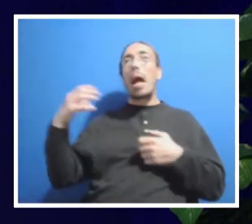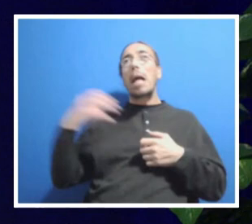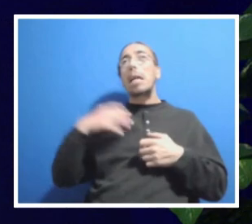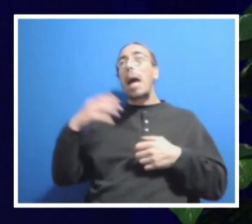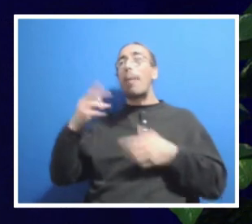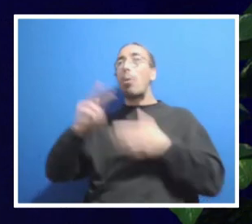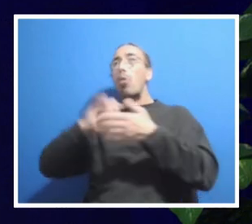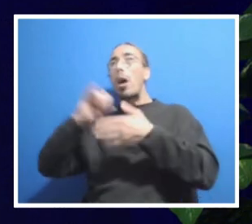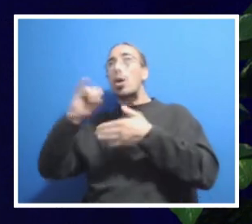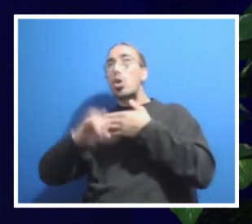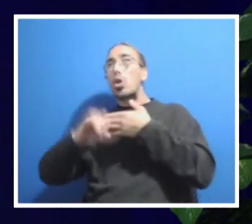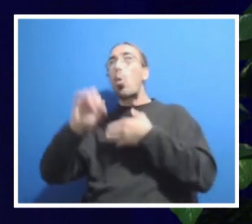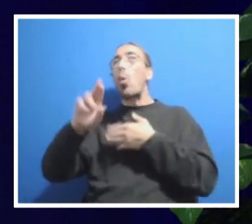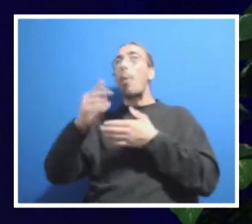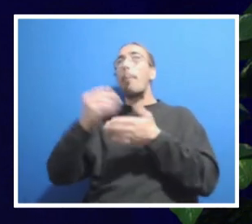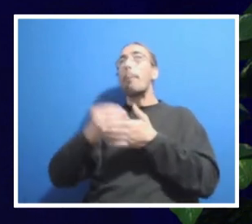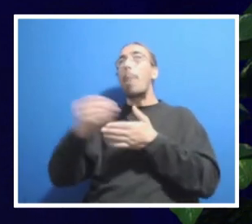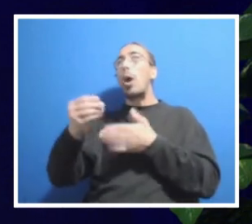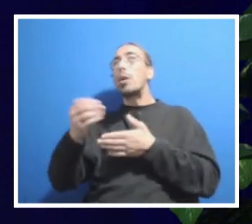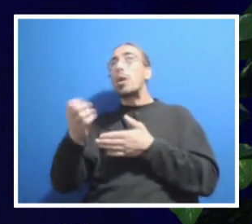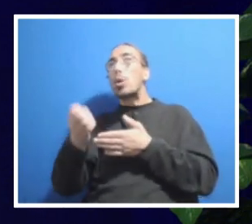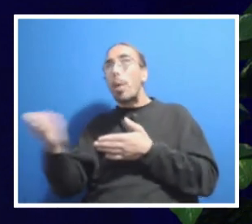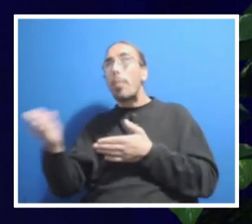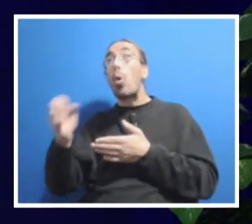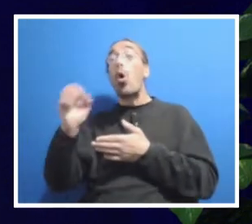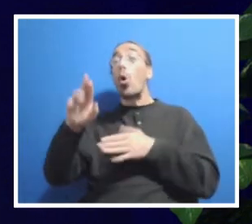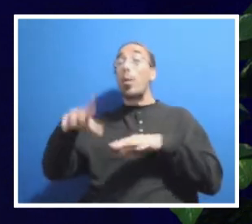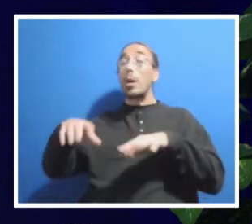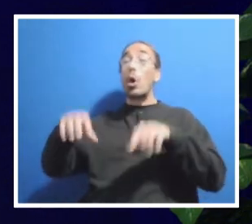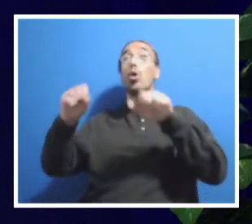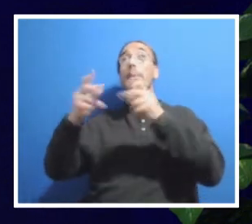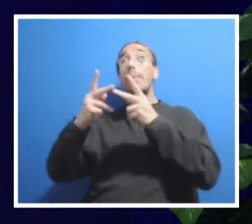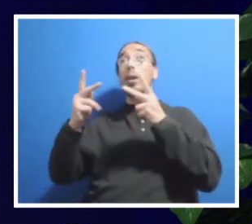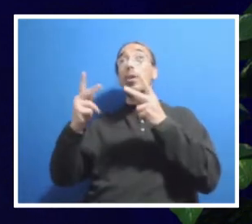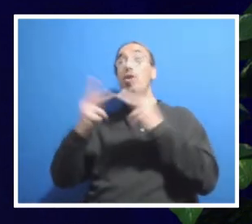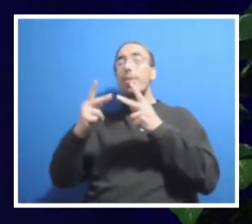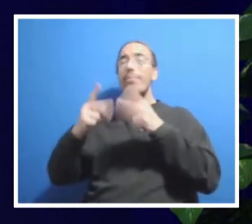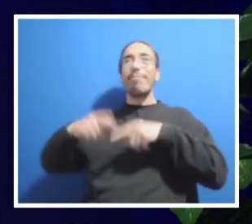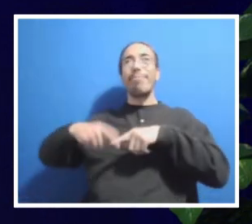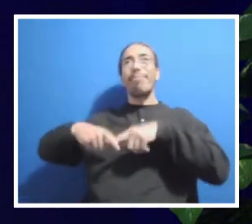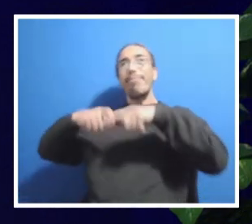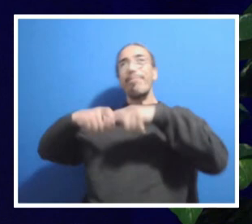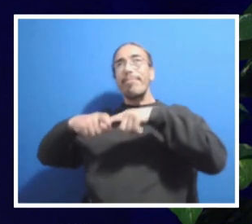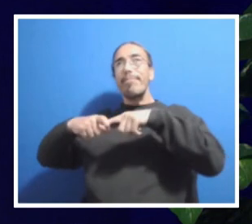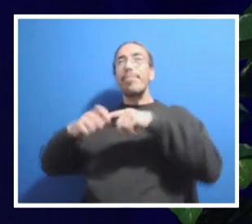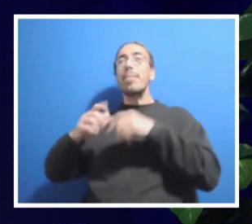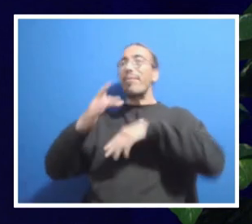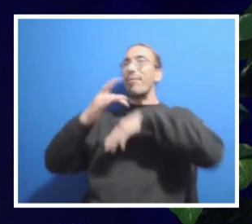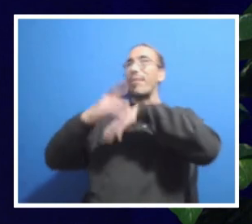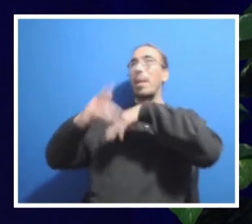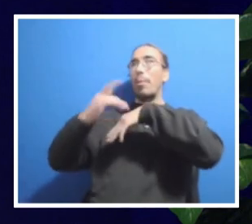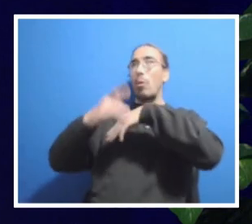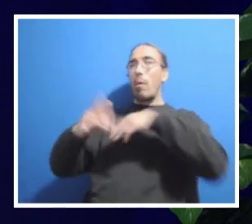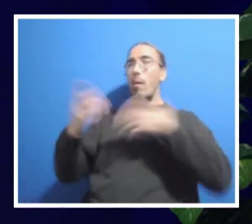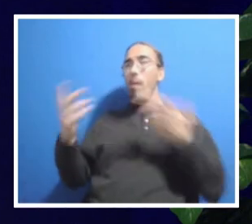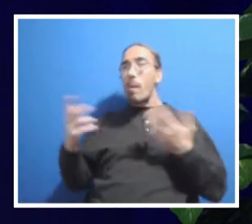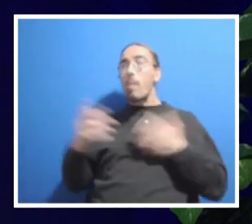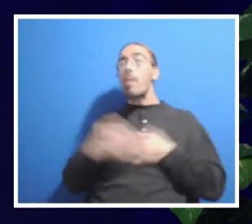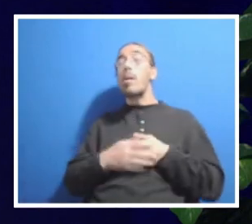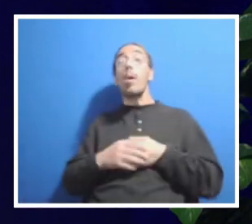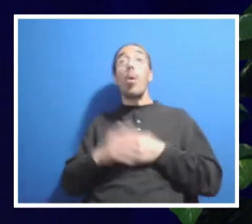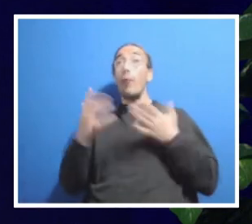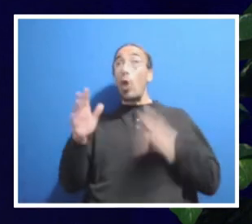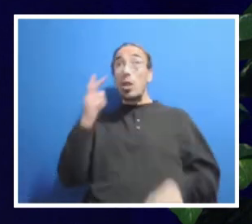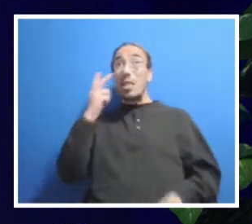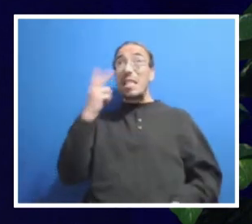item, or we've held a position vacant. So we have significantly already reduced the deficit we saw just a few months